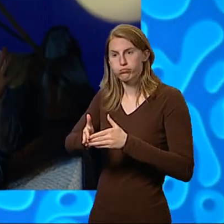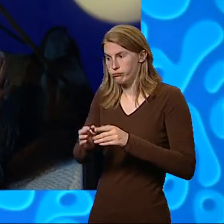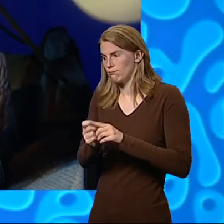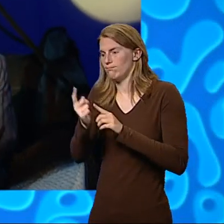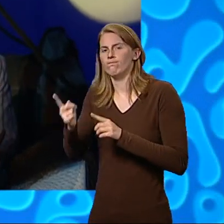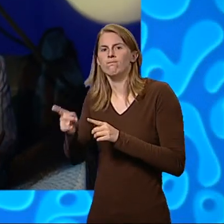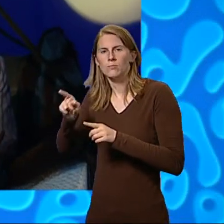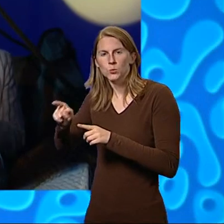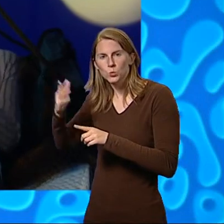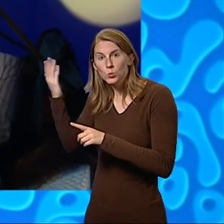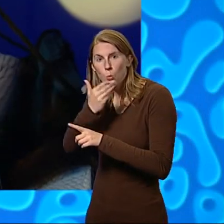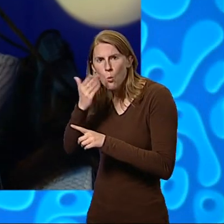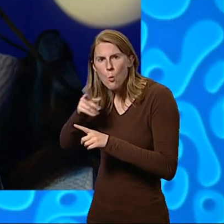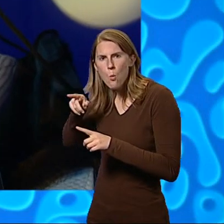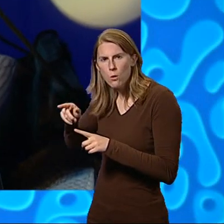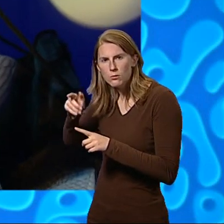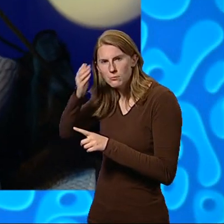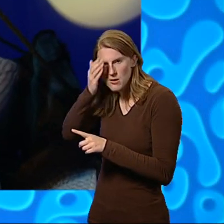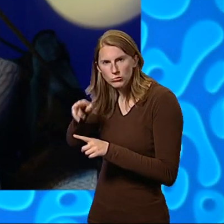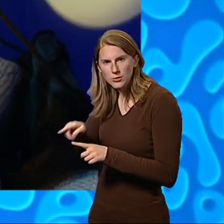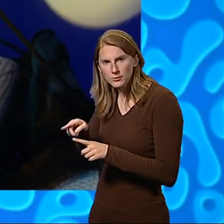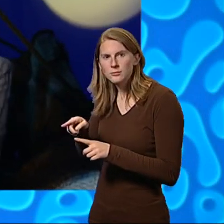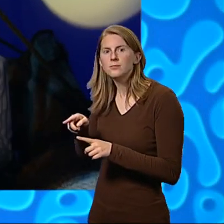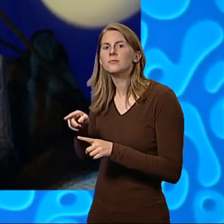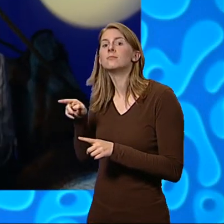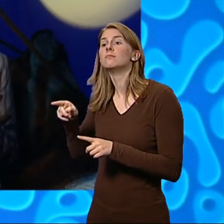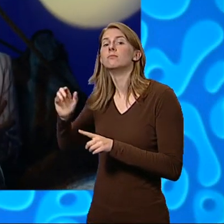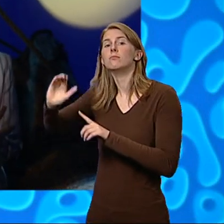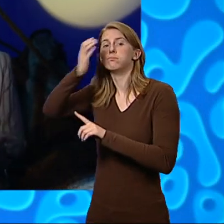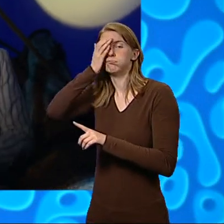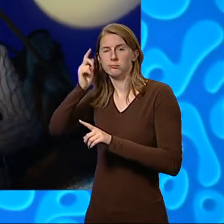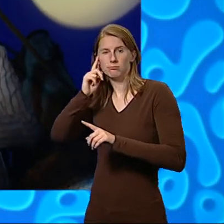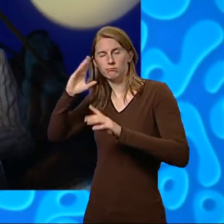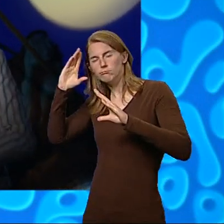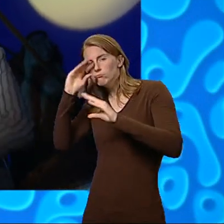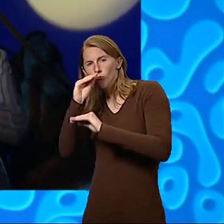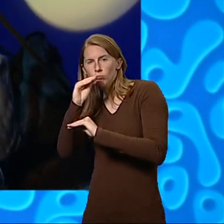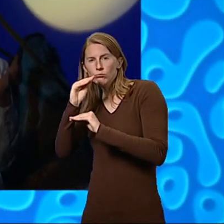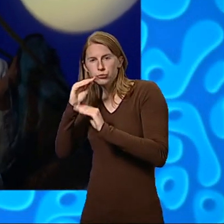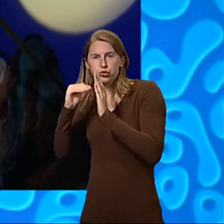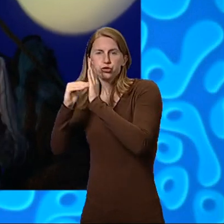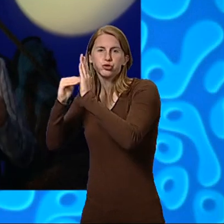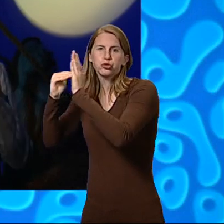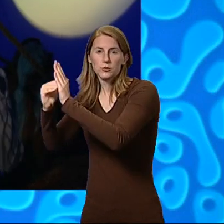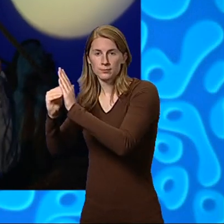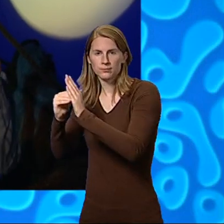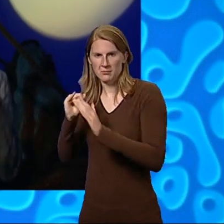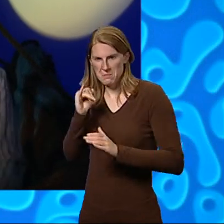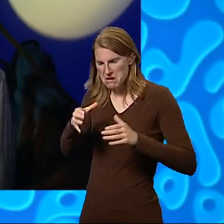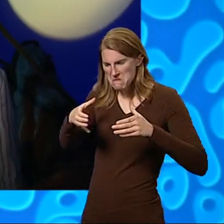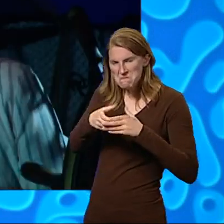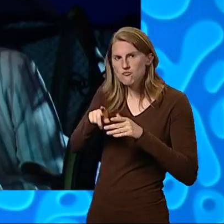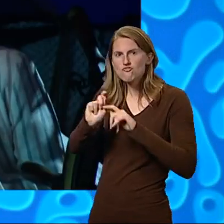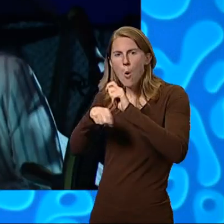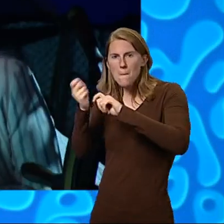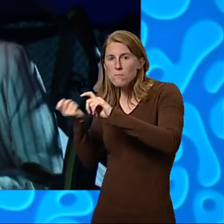was quiet, except for Patagonia snoring. The whopper gobs threw ropes onto the deck and then they climbed up